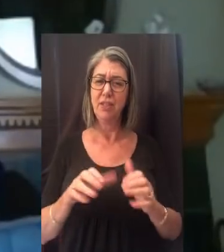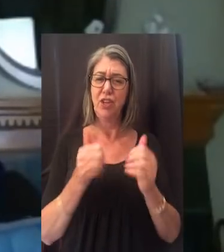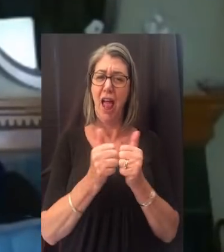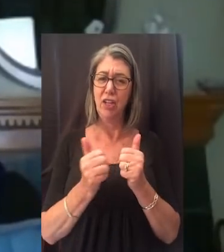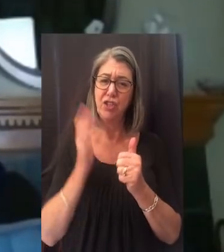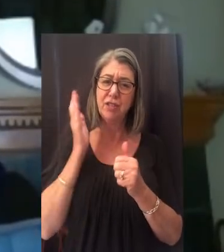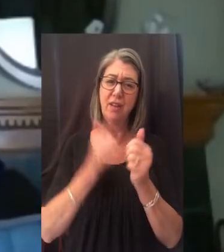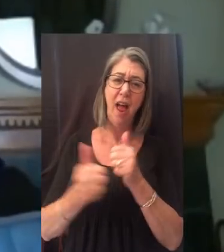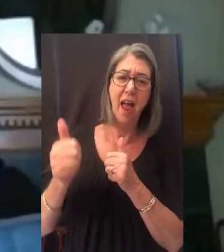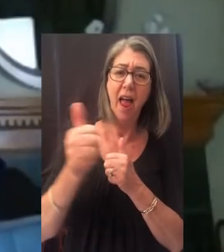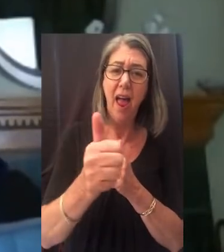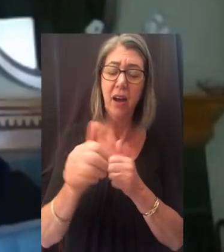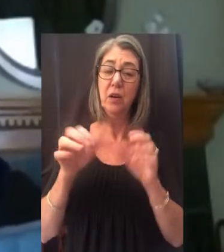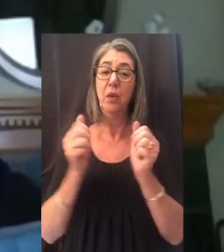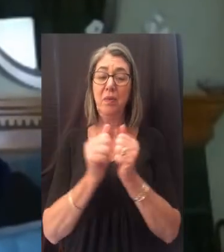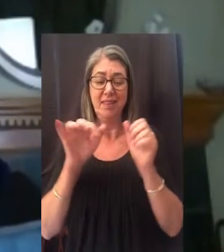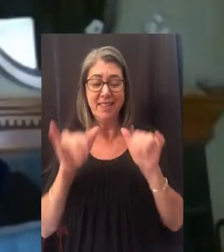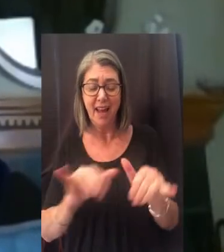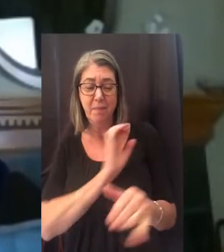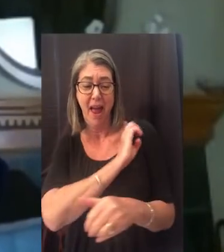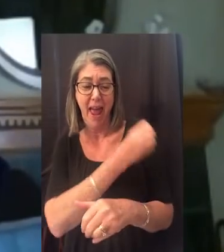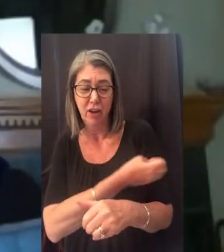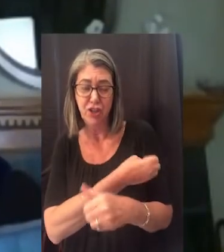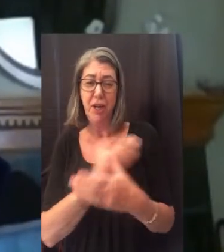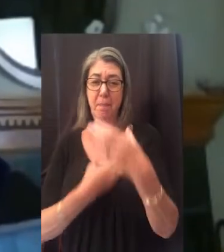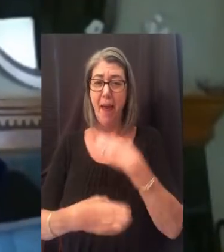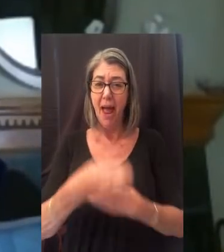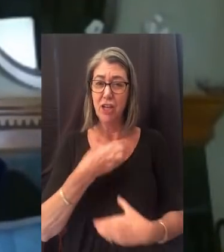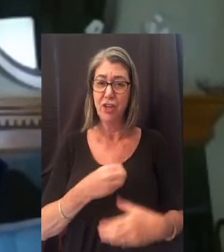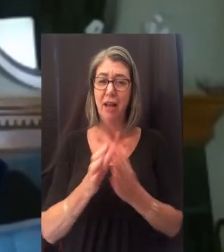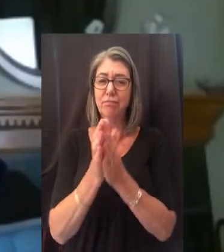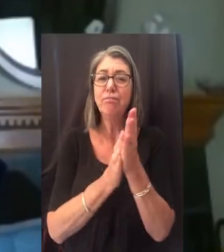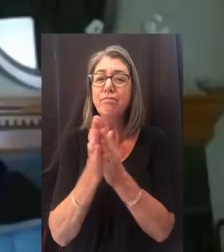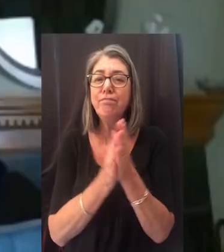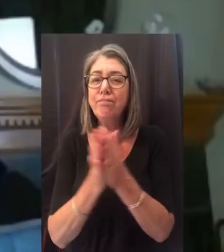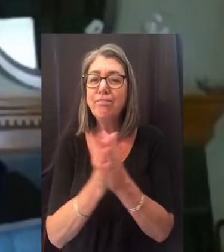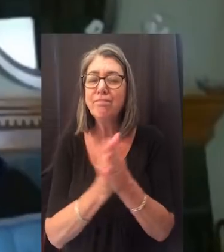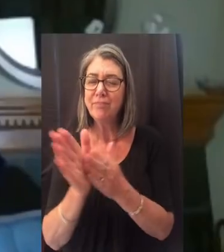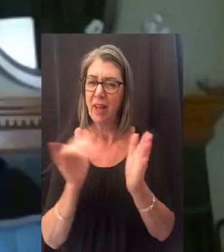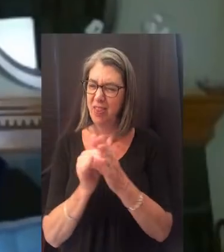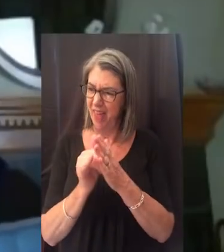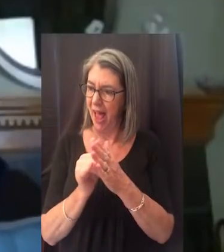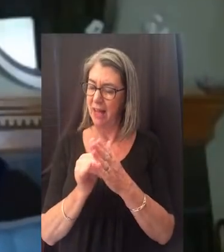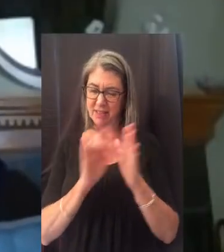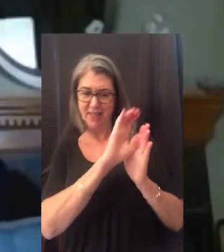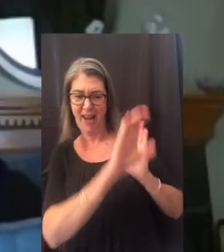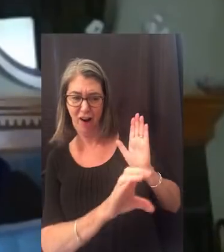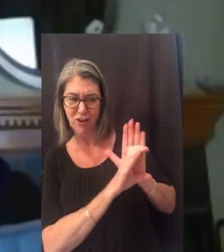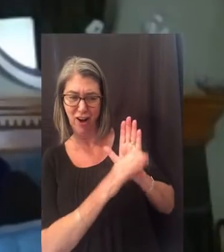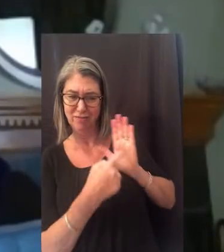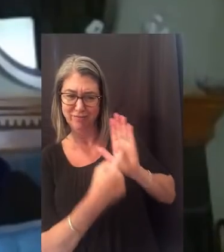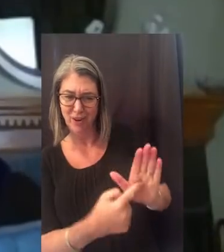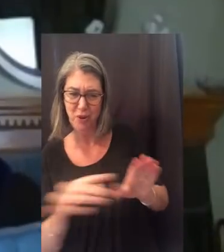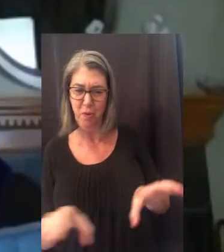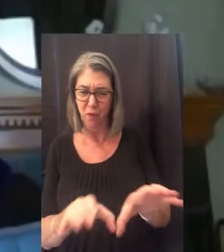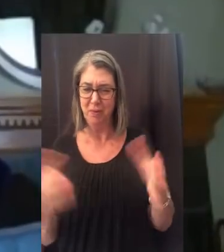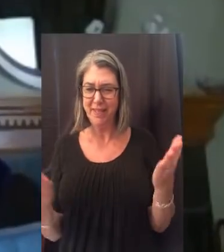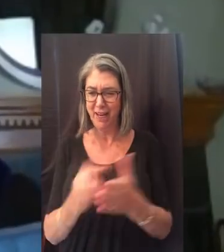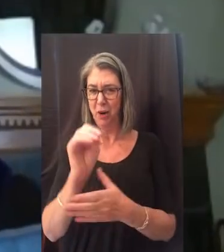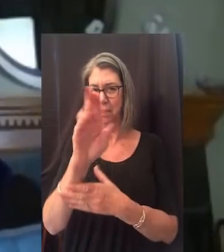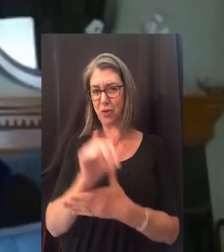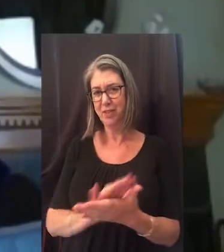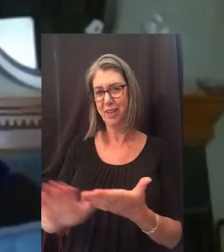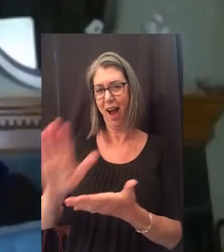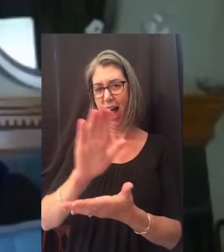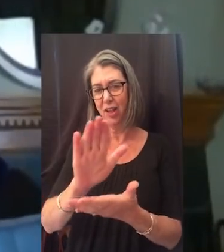the challenges ahead with the same energy, passion, and enthusiasm that's characterized your performance here at